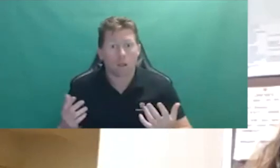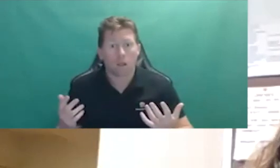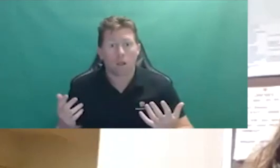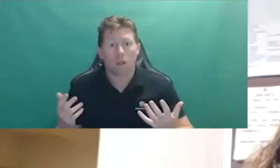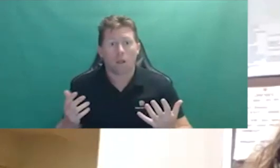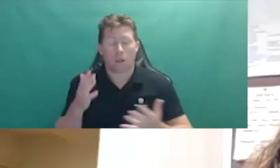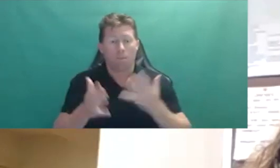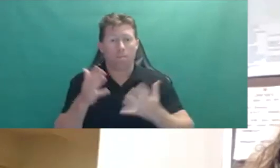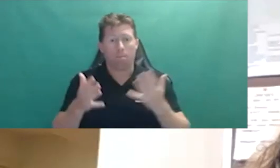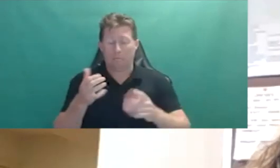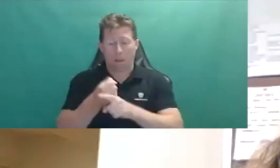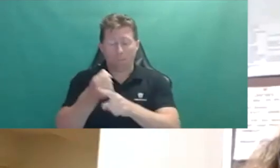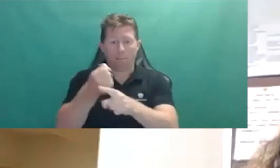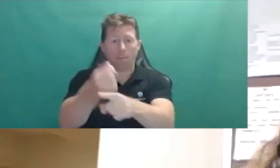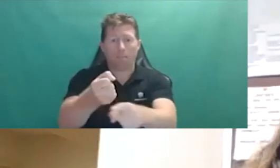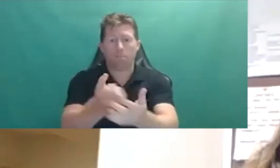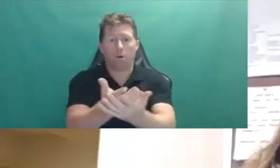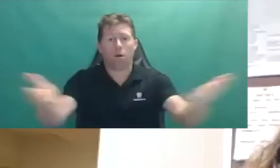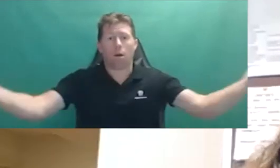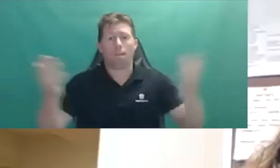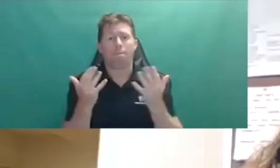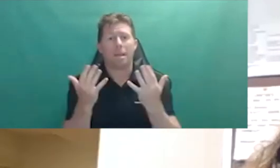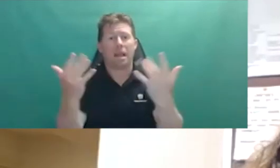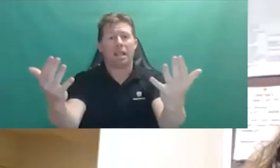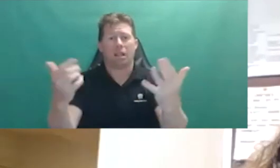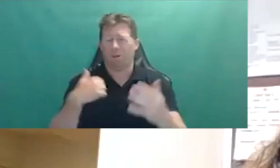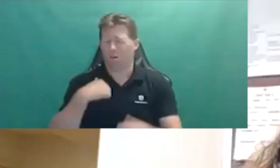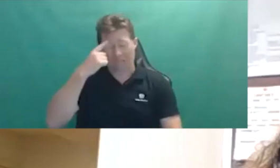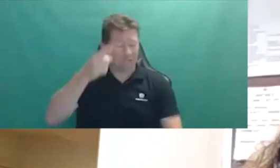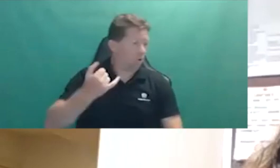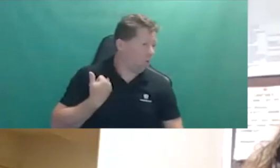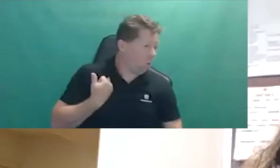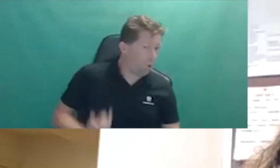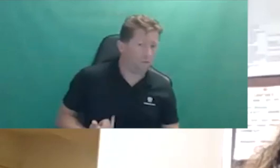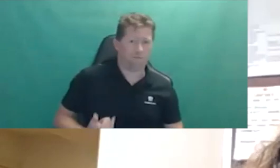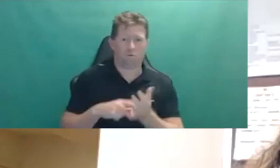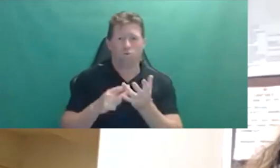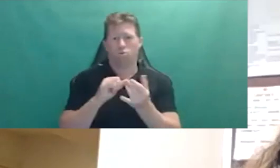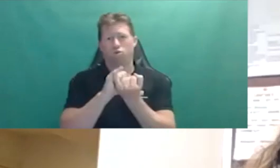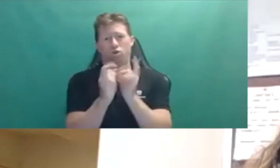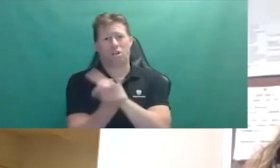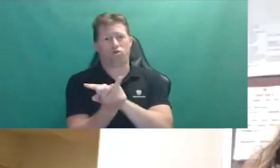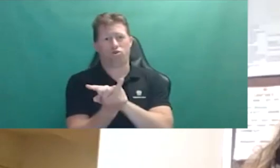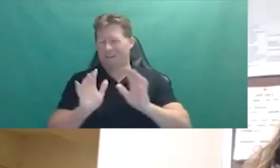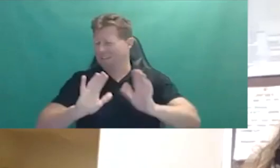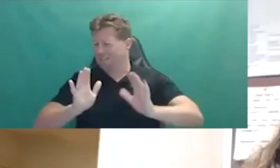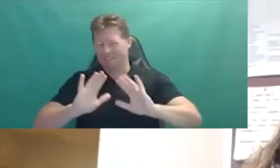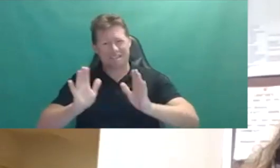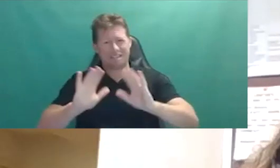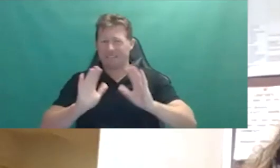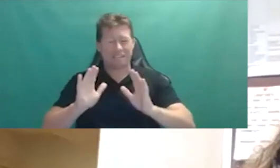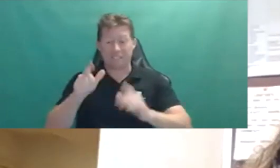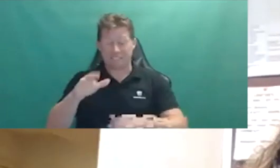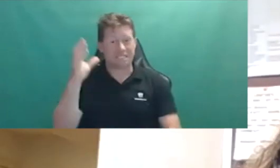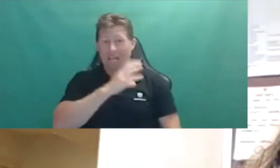enormous effects on a person and we think this is a terrible way to make big changes. We think it's dangerous to make big changes to the life of